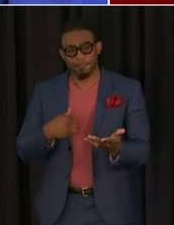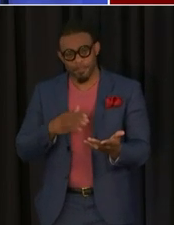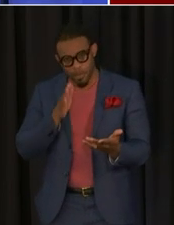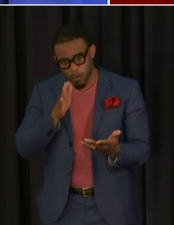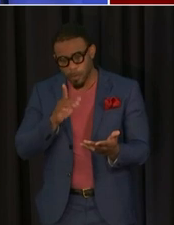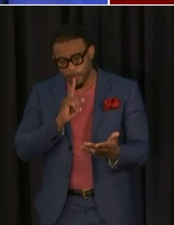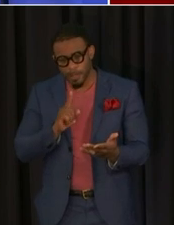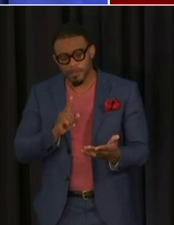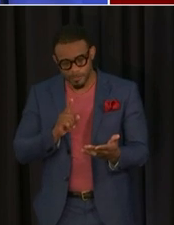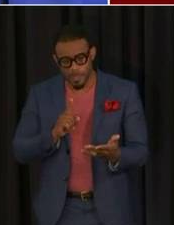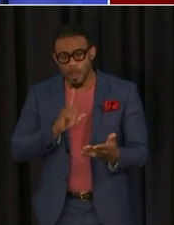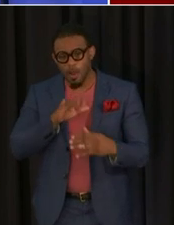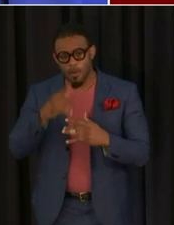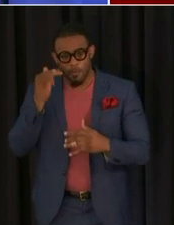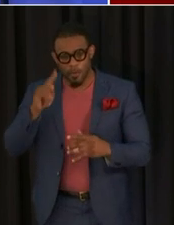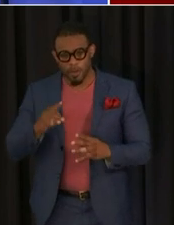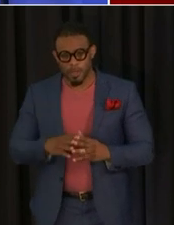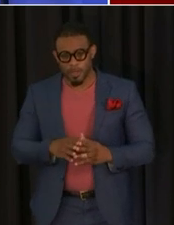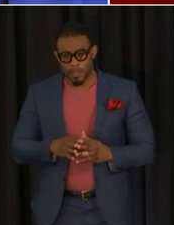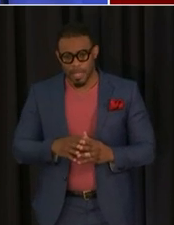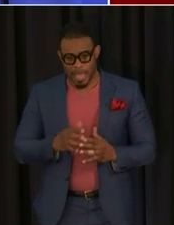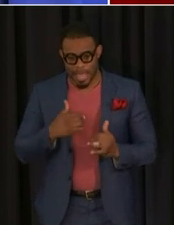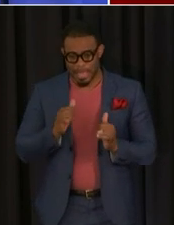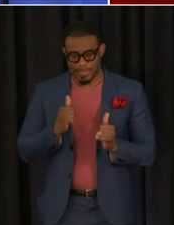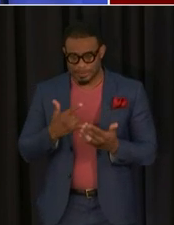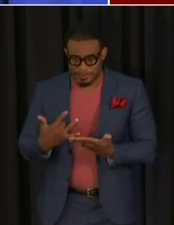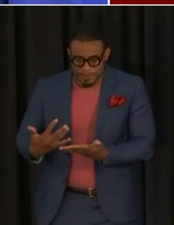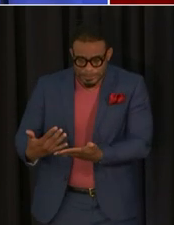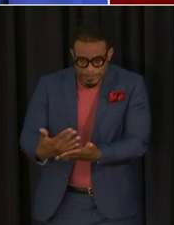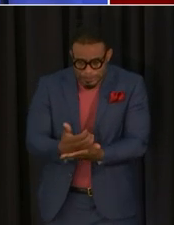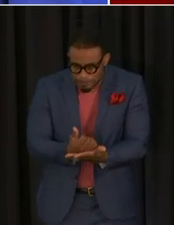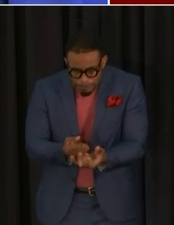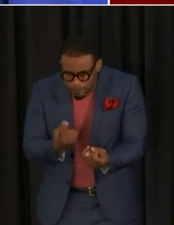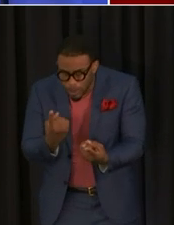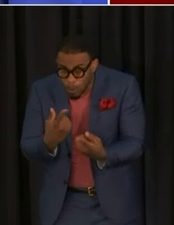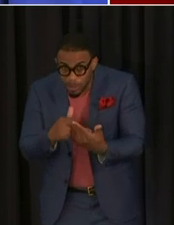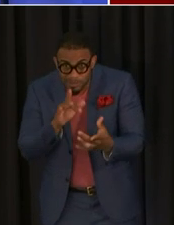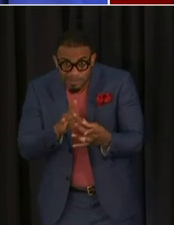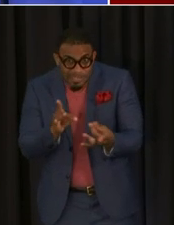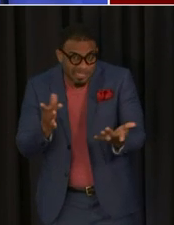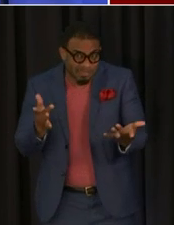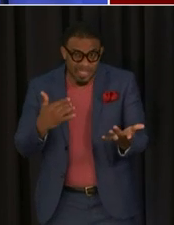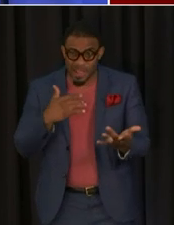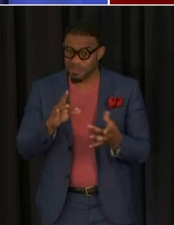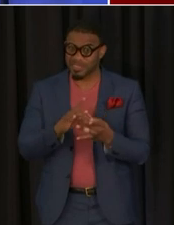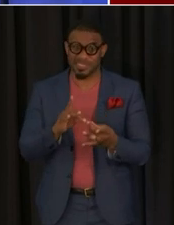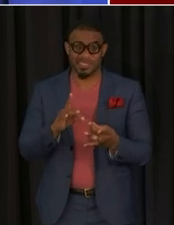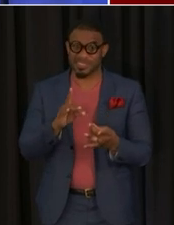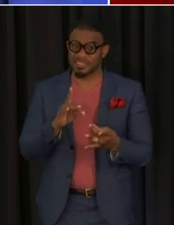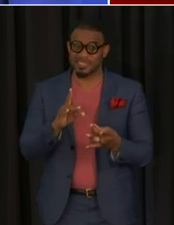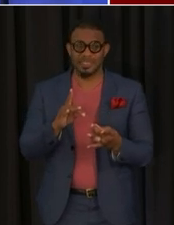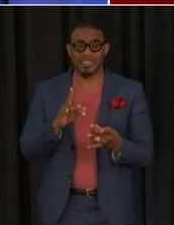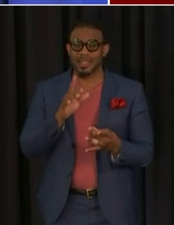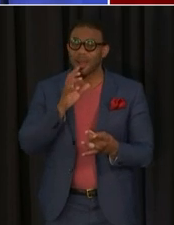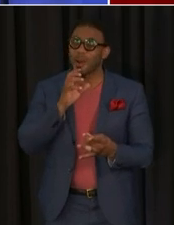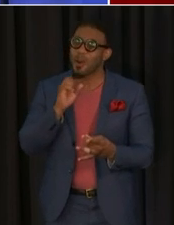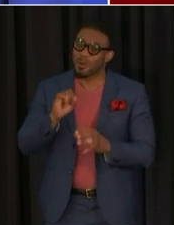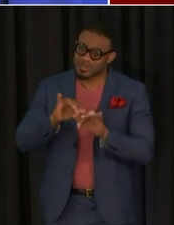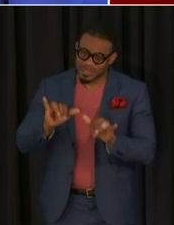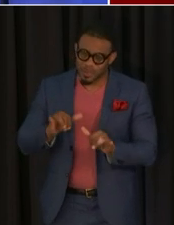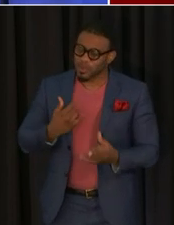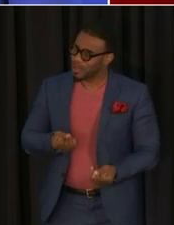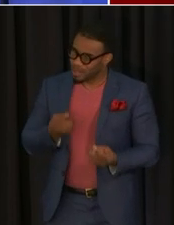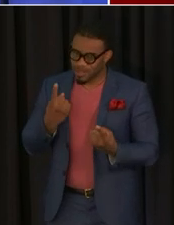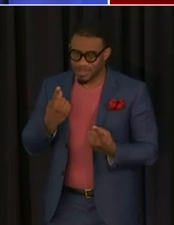then we'll we'll be all for it but i can gather what it's going to say it's going to say that it's an antiquated